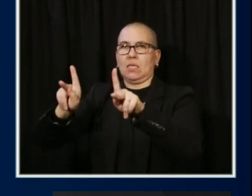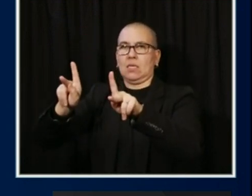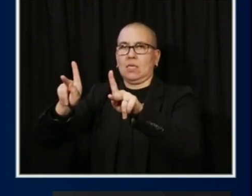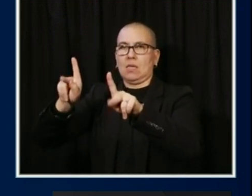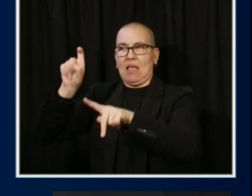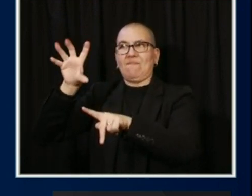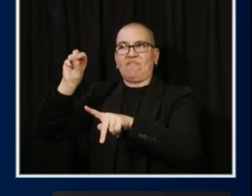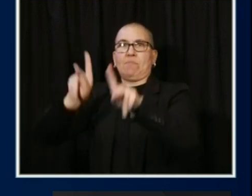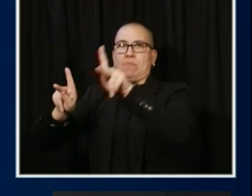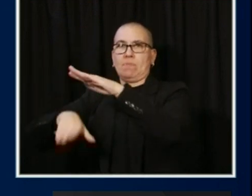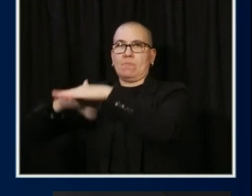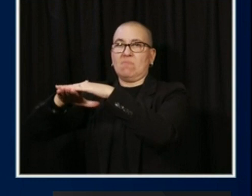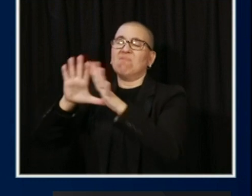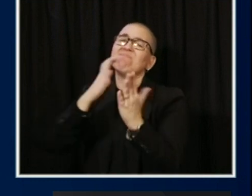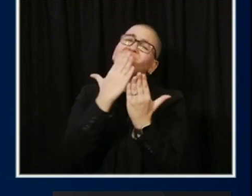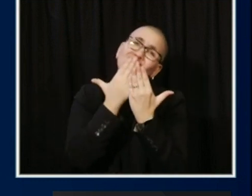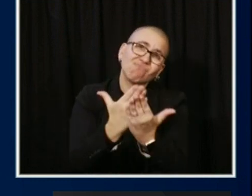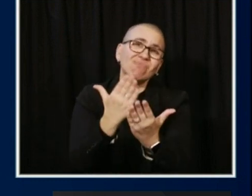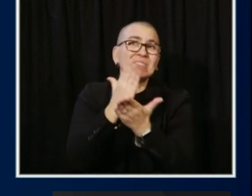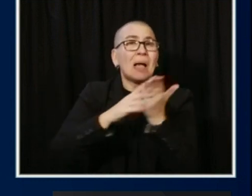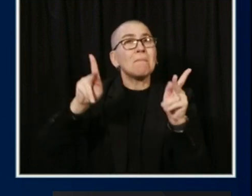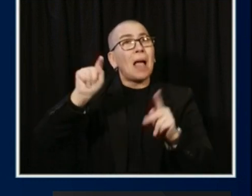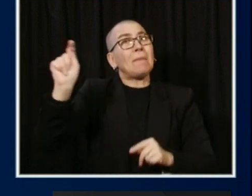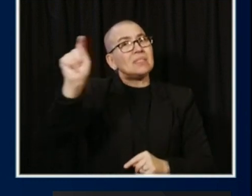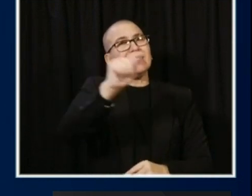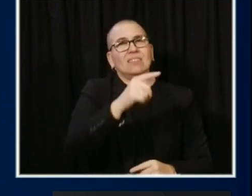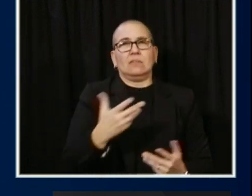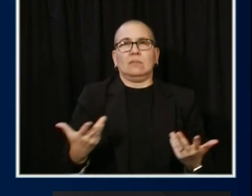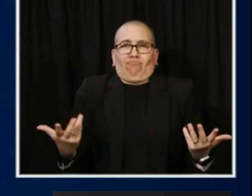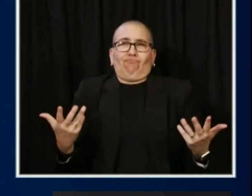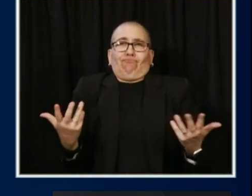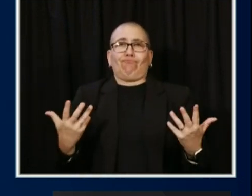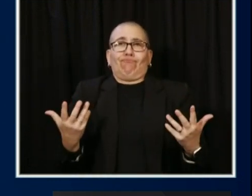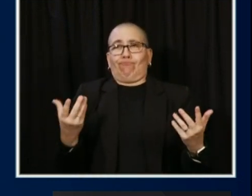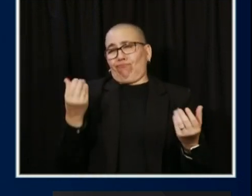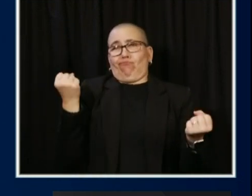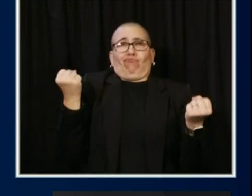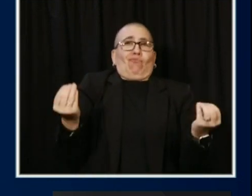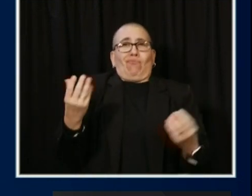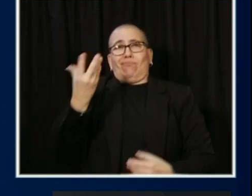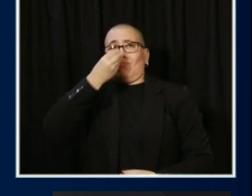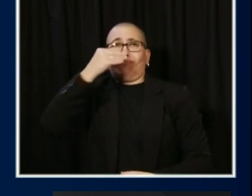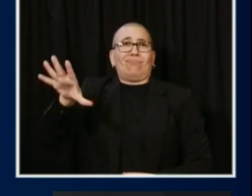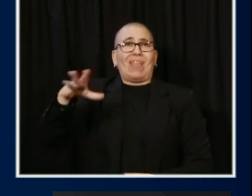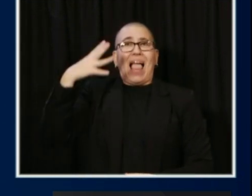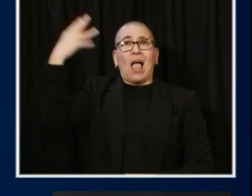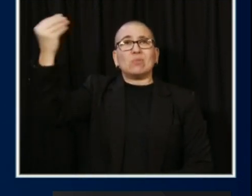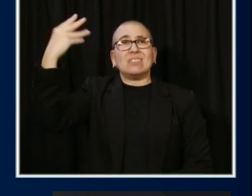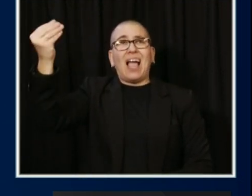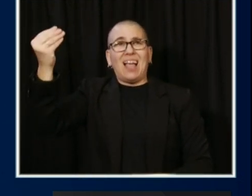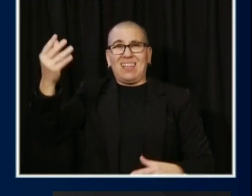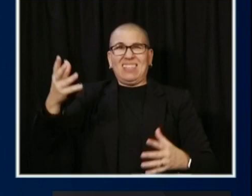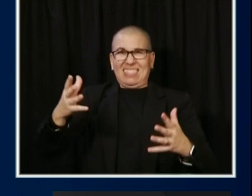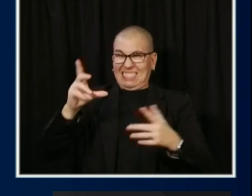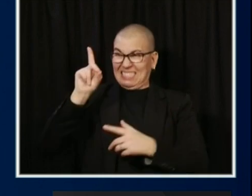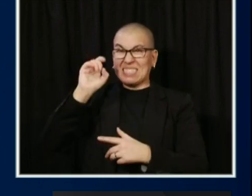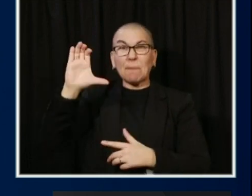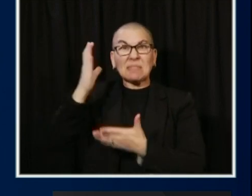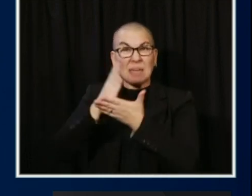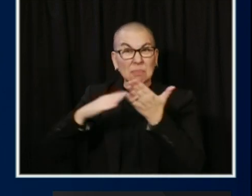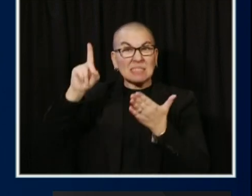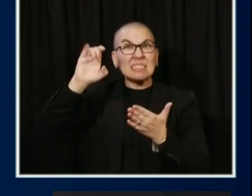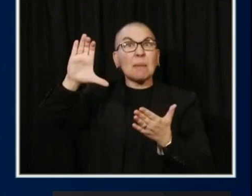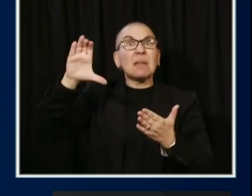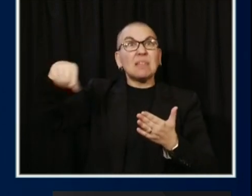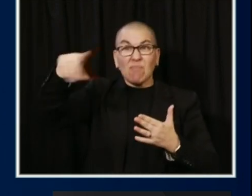Minnesota. There were some that scoffed at the idea of outdoor dining in December, and I heard several restaurants and breweries say they did a pretty